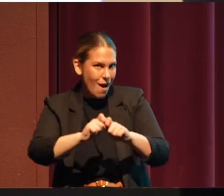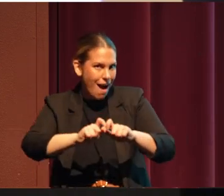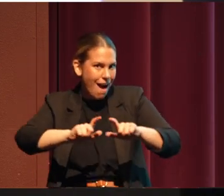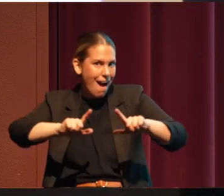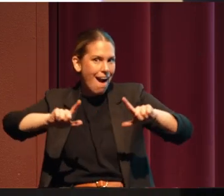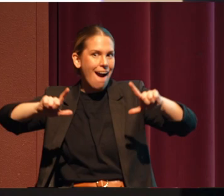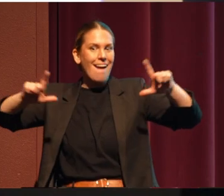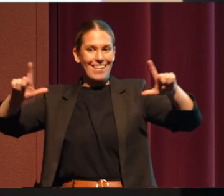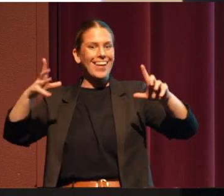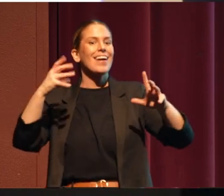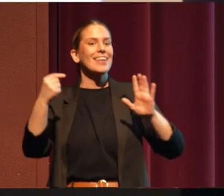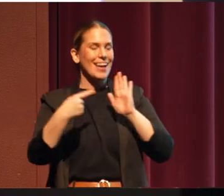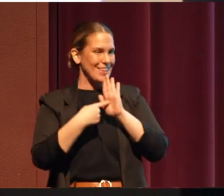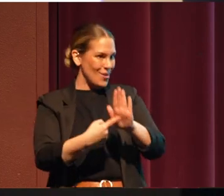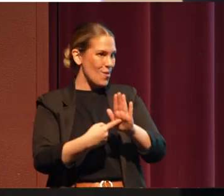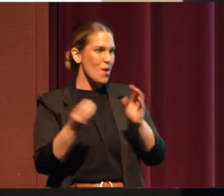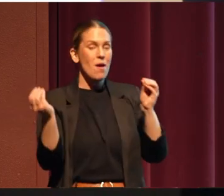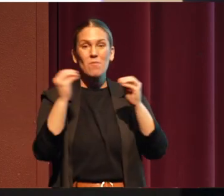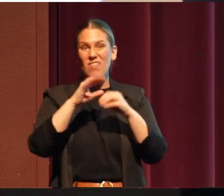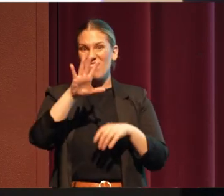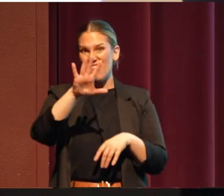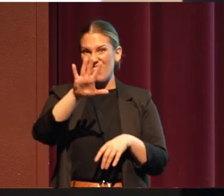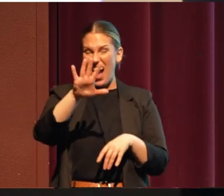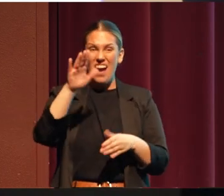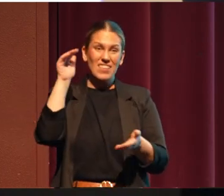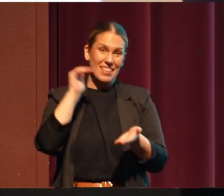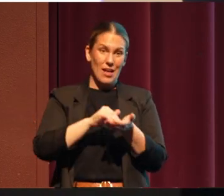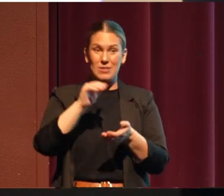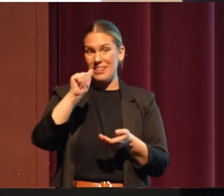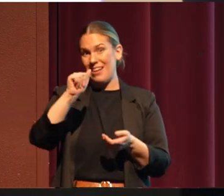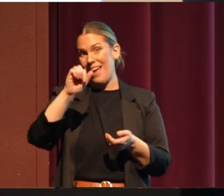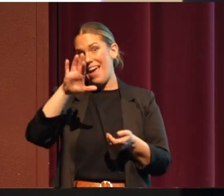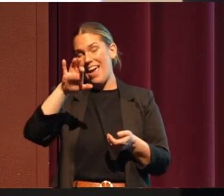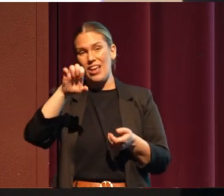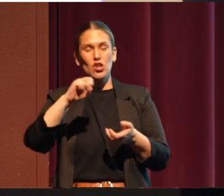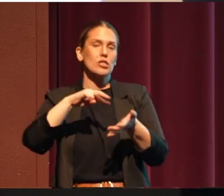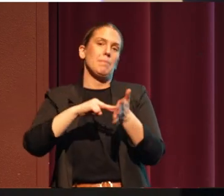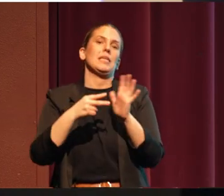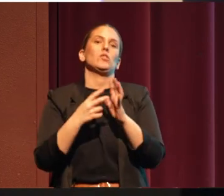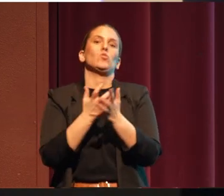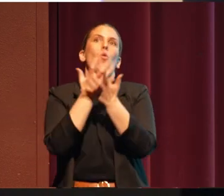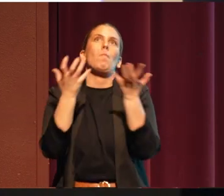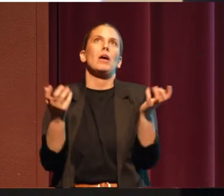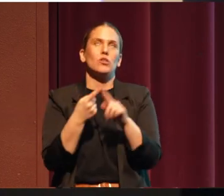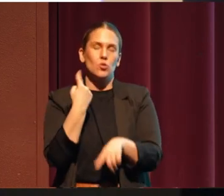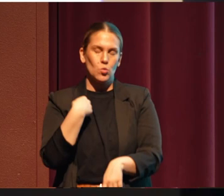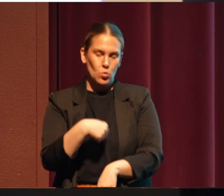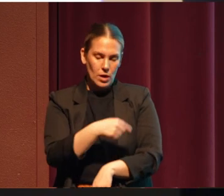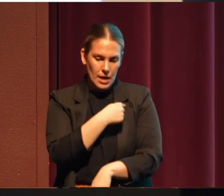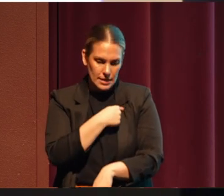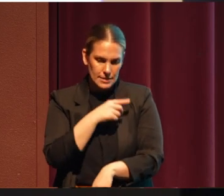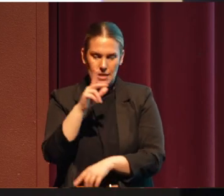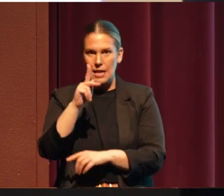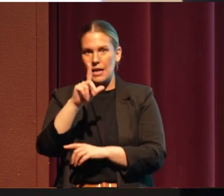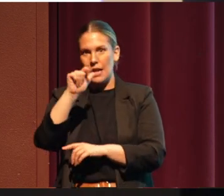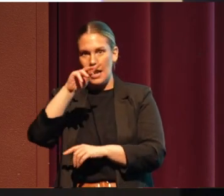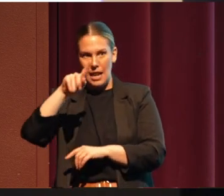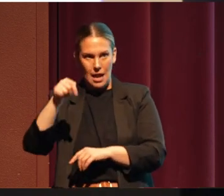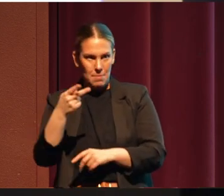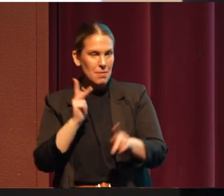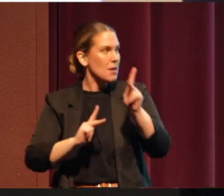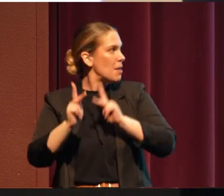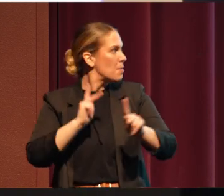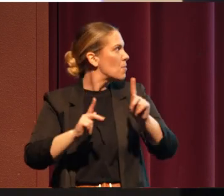can tell you every single one of these 5,000 acres means so much to us as Klamath people. But it didn't register on the simulation